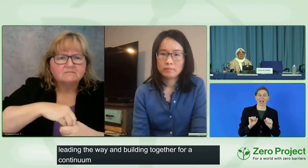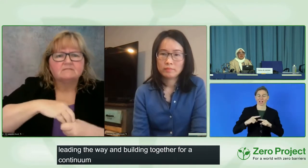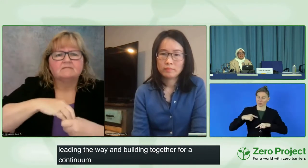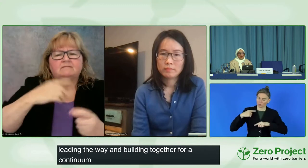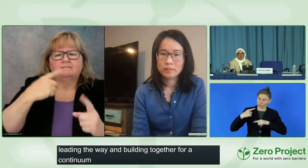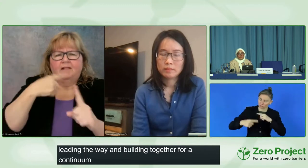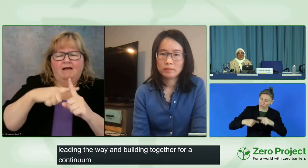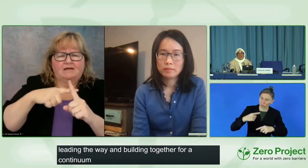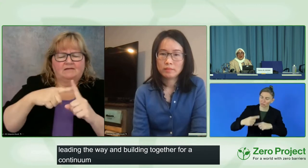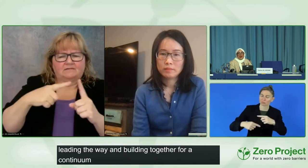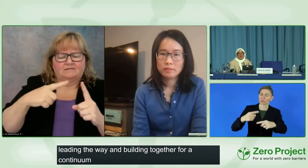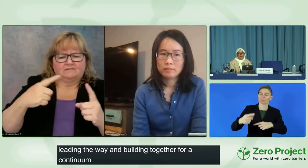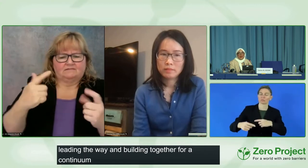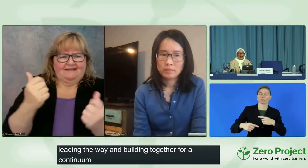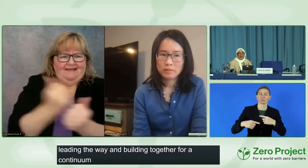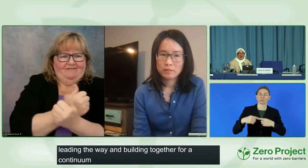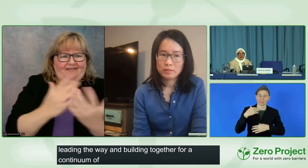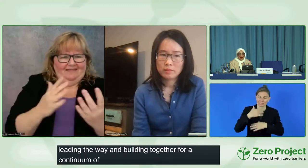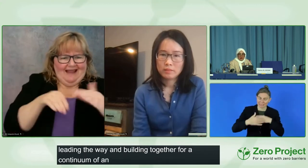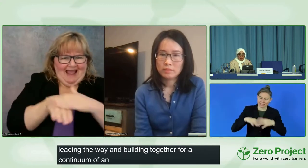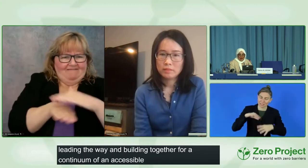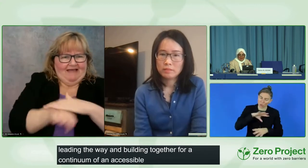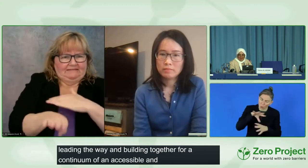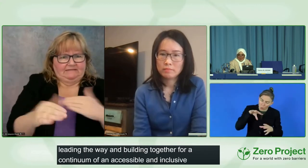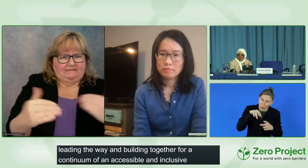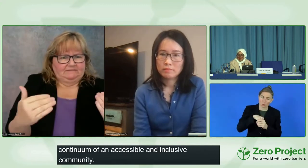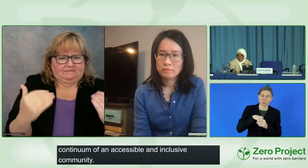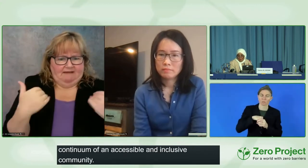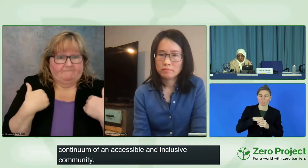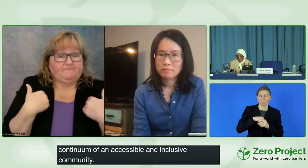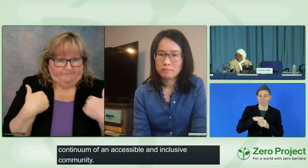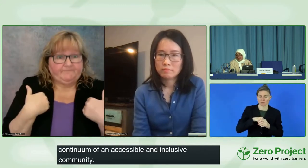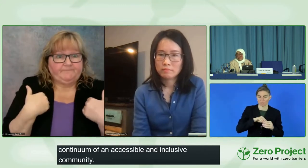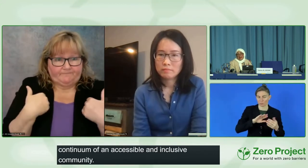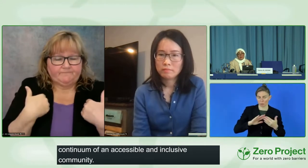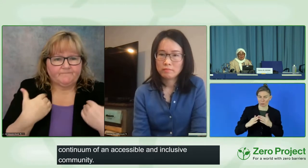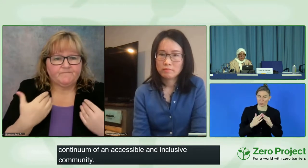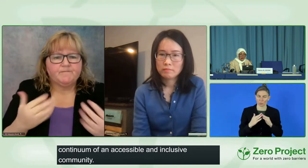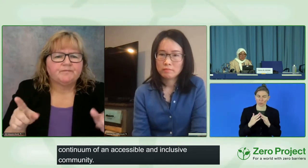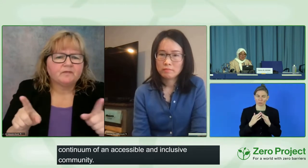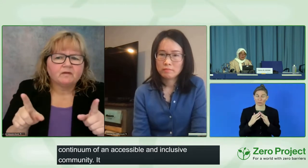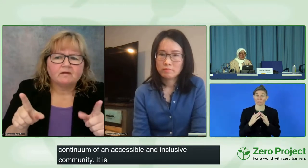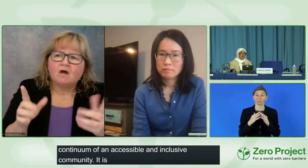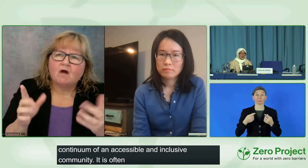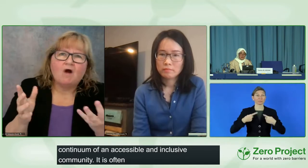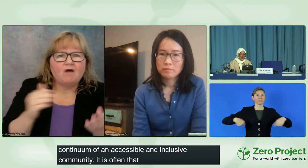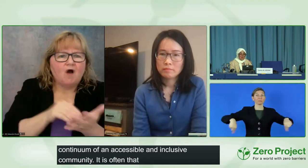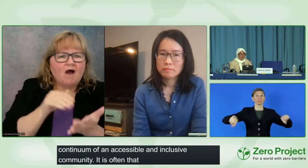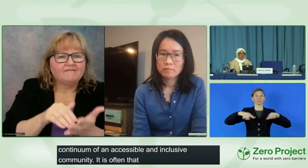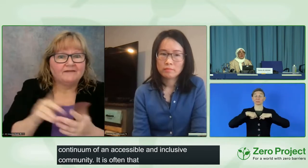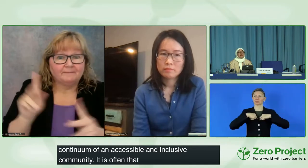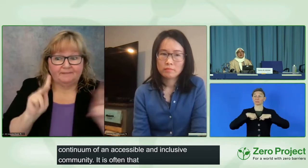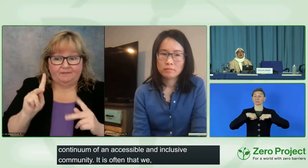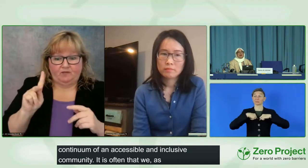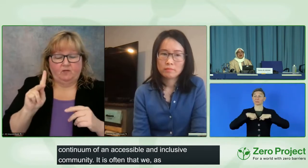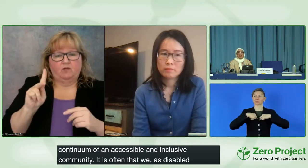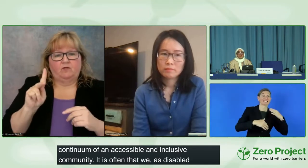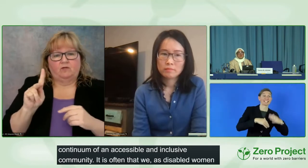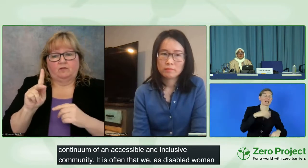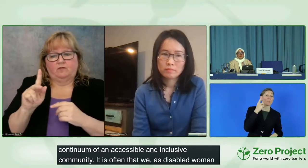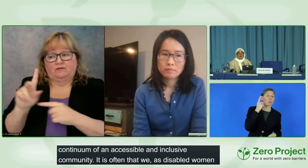It's often that we as disabled women and people in general